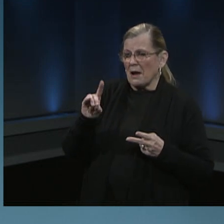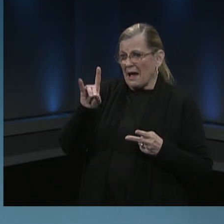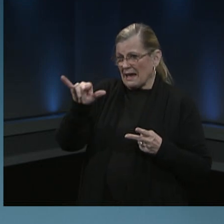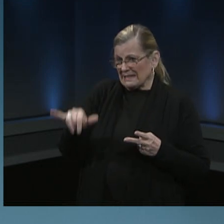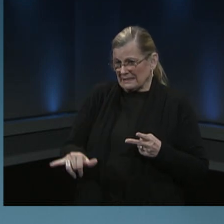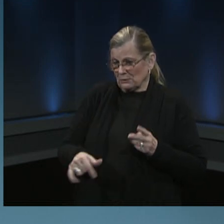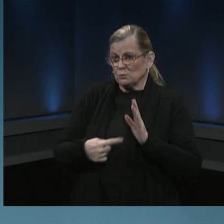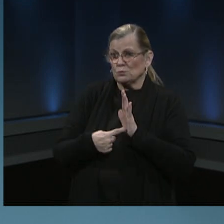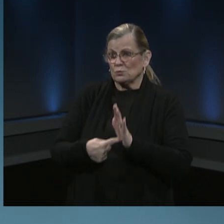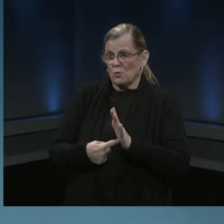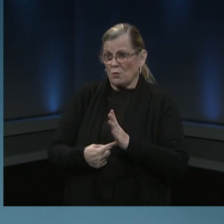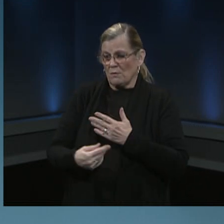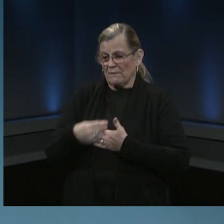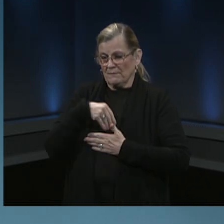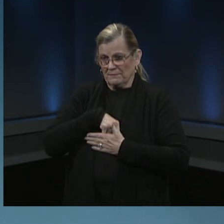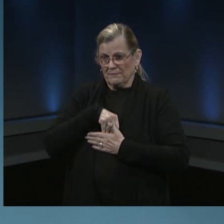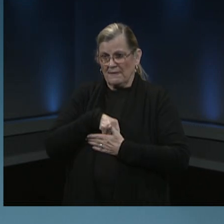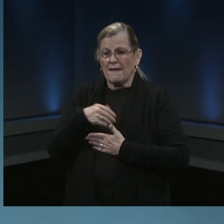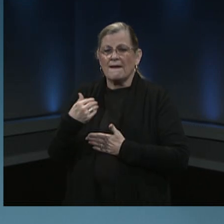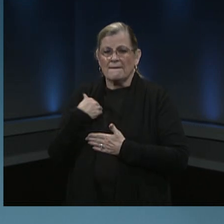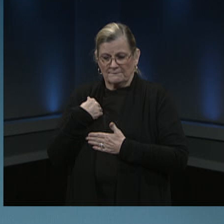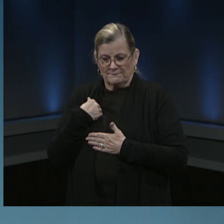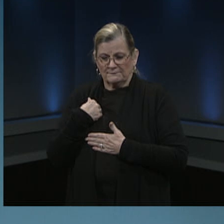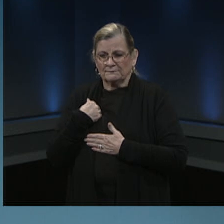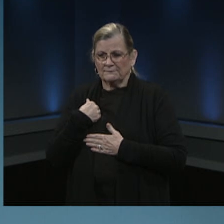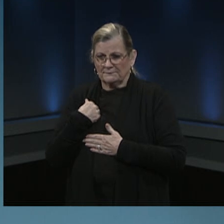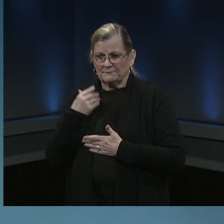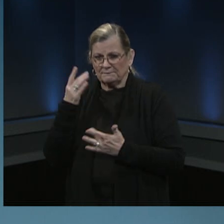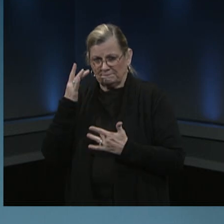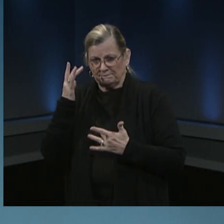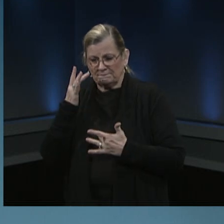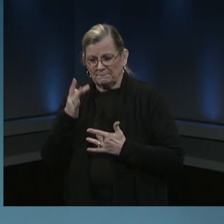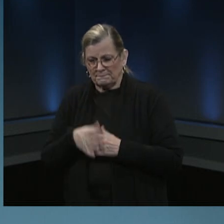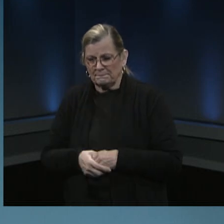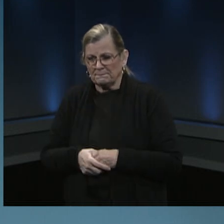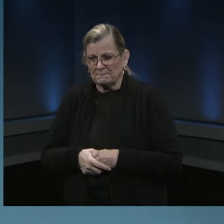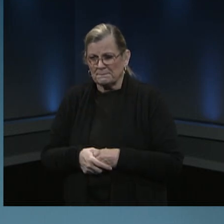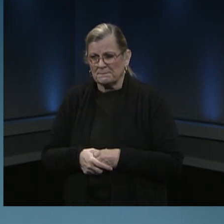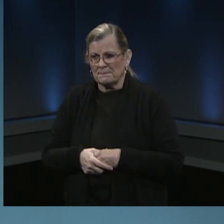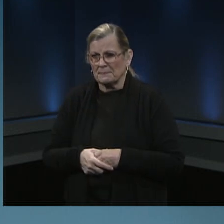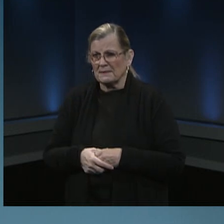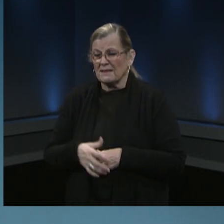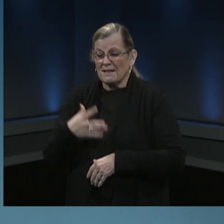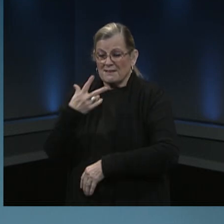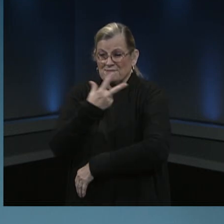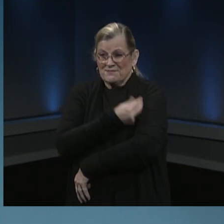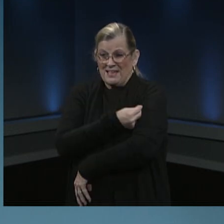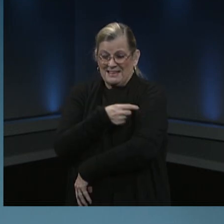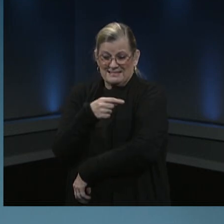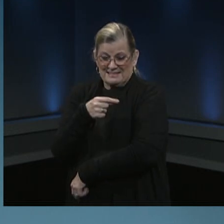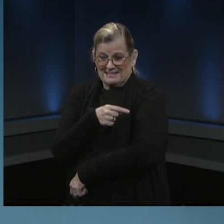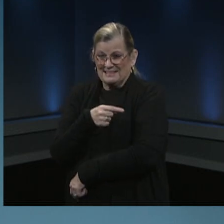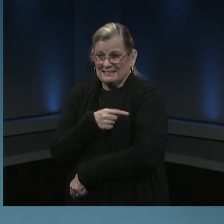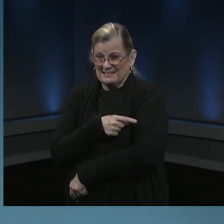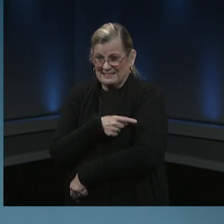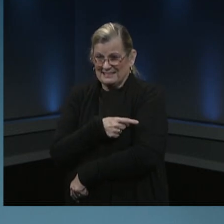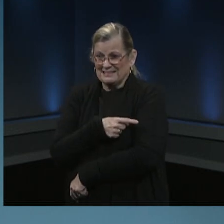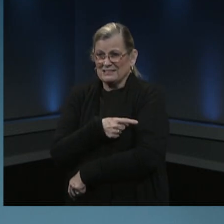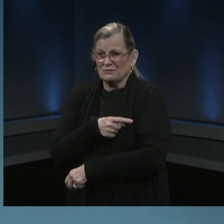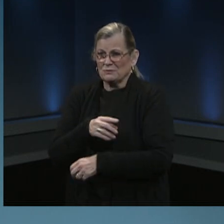of antibodies whether they had been infected or not the vaccine induces antibodies so